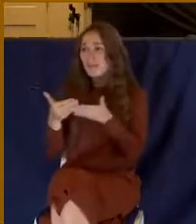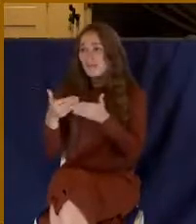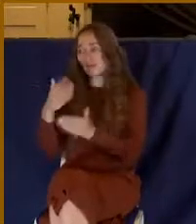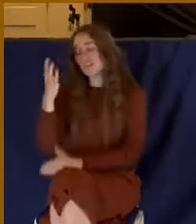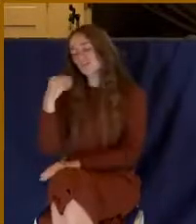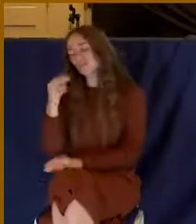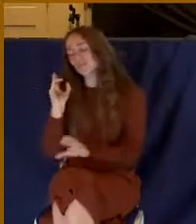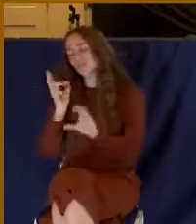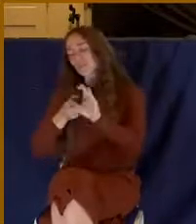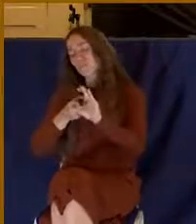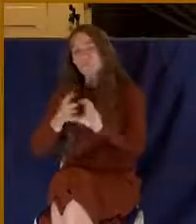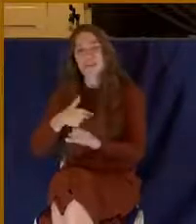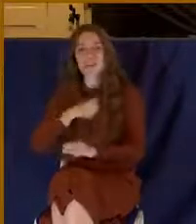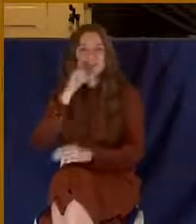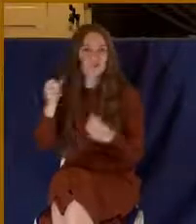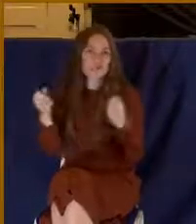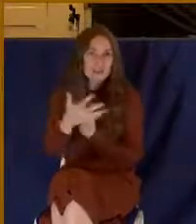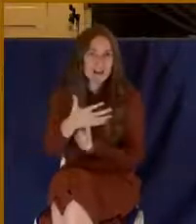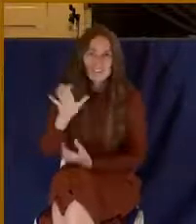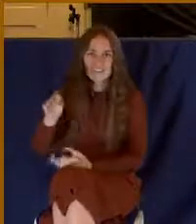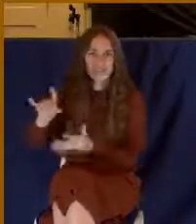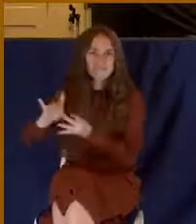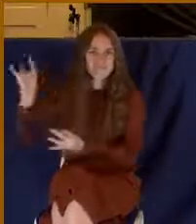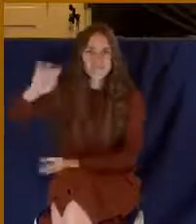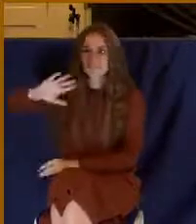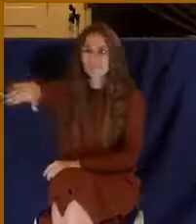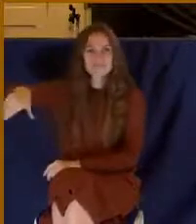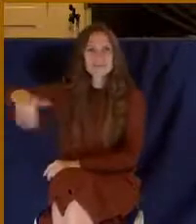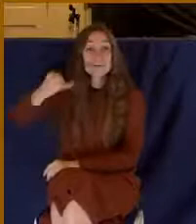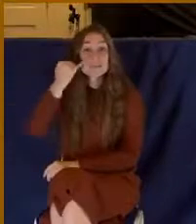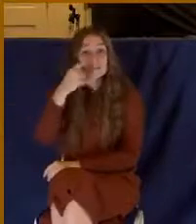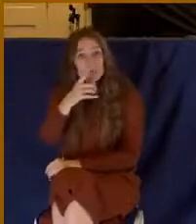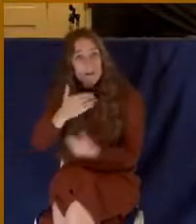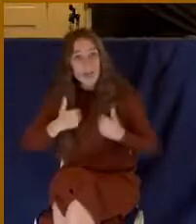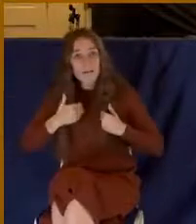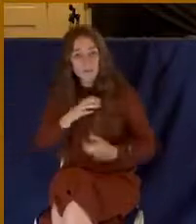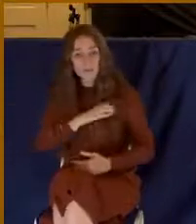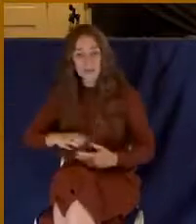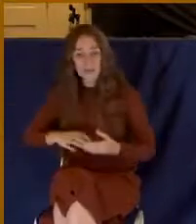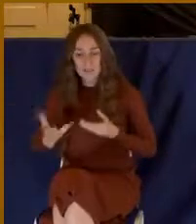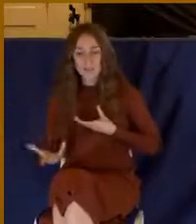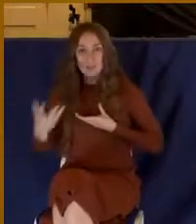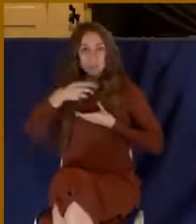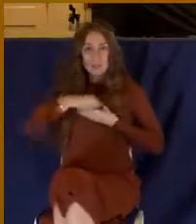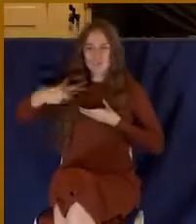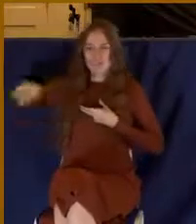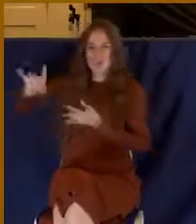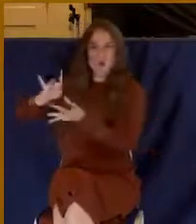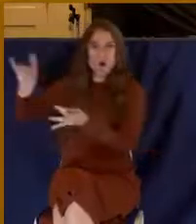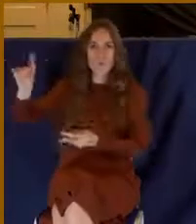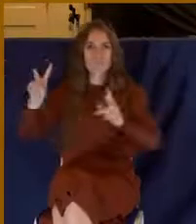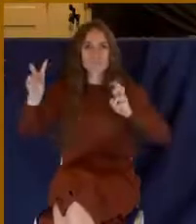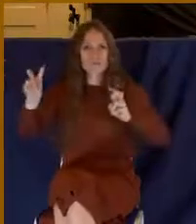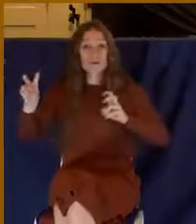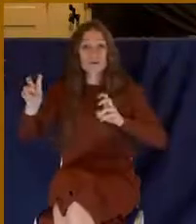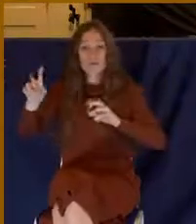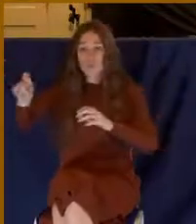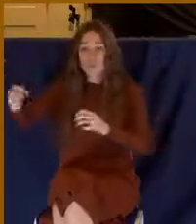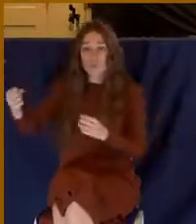that. If you have Christ in you, they should be afraid of you because you are victorious.